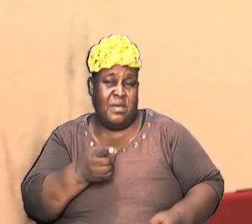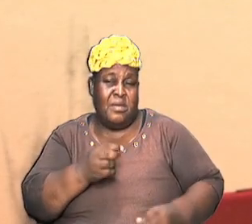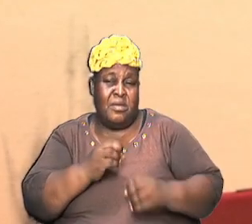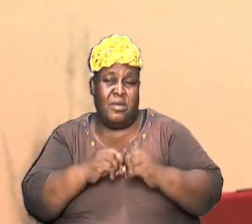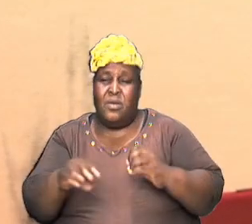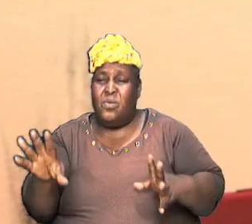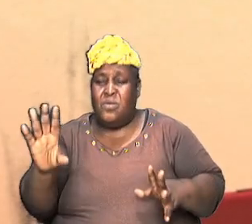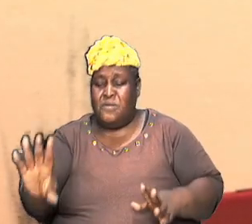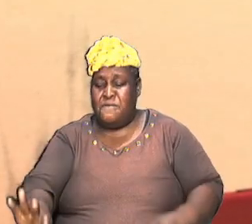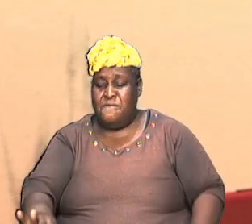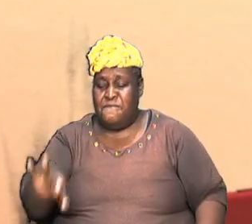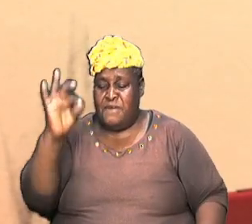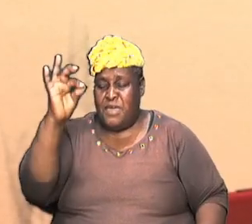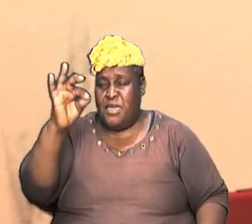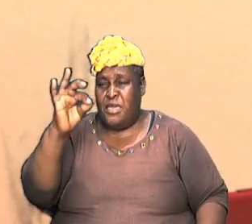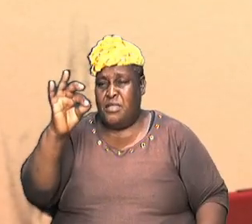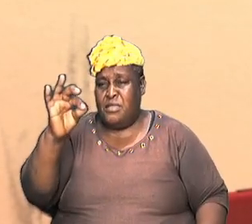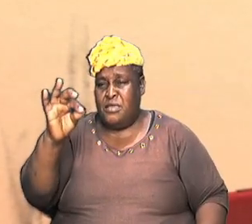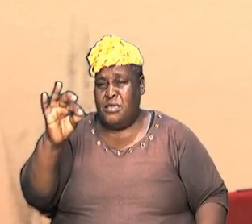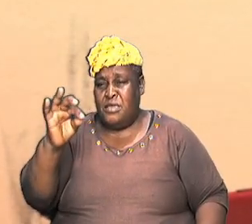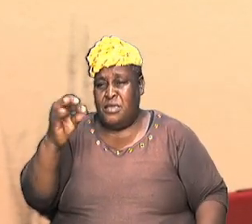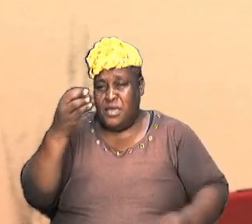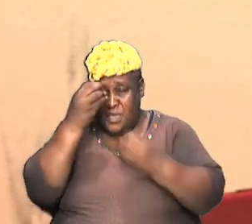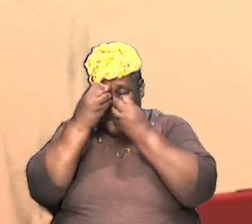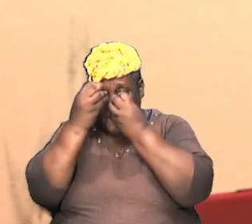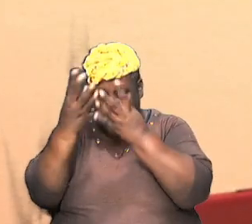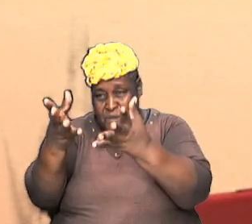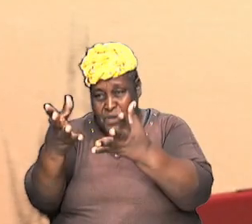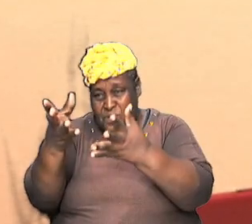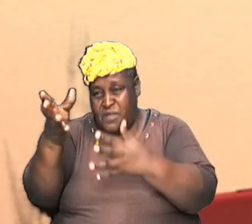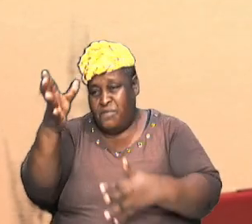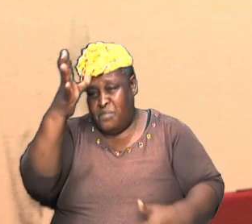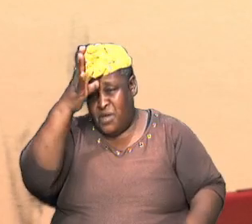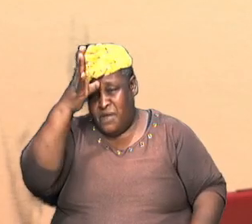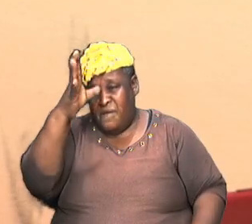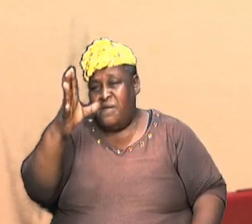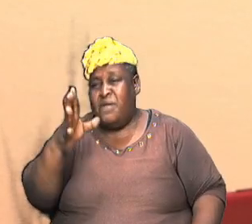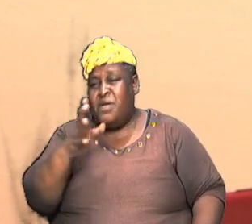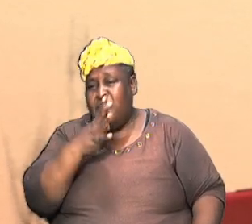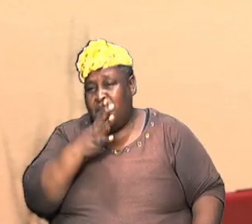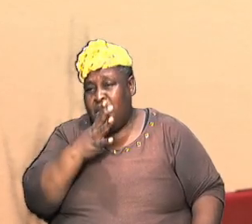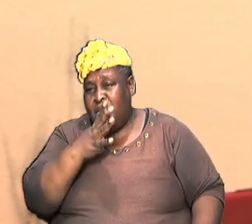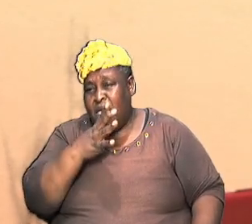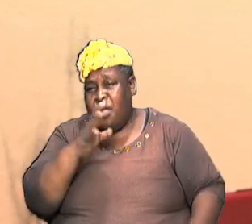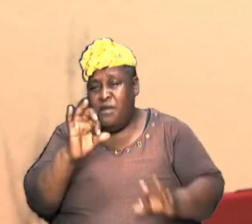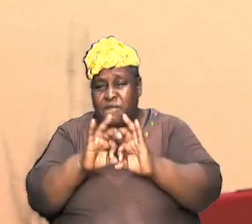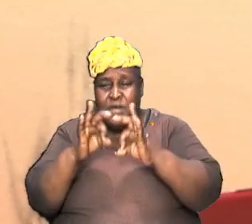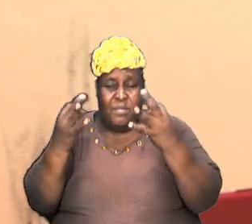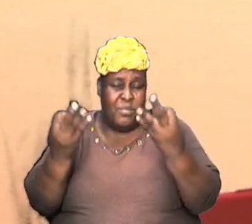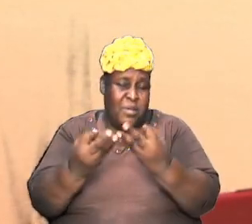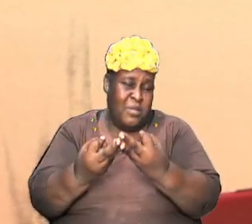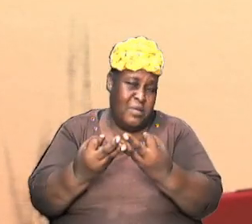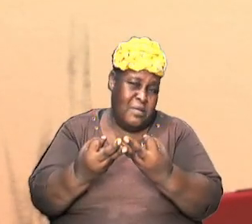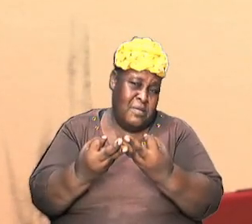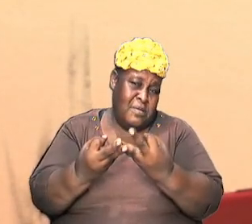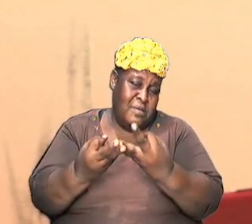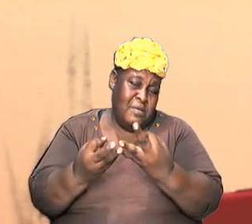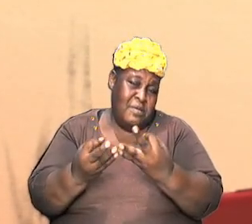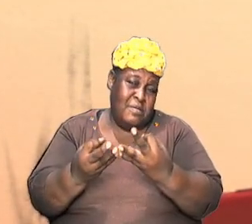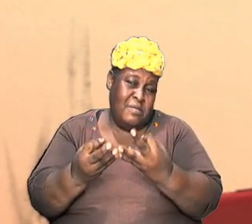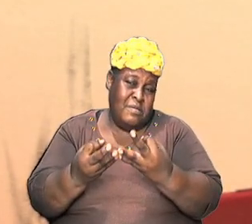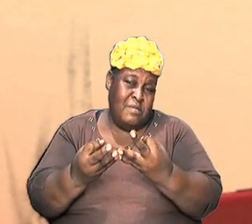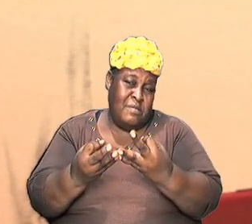couldn't find his information about his mother or information about his father or information about his